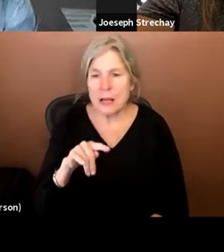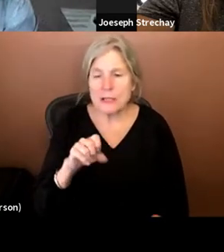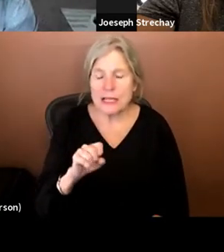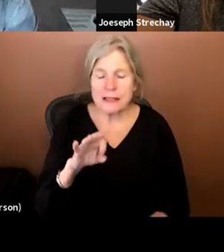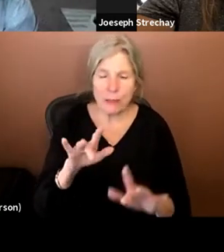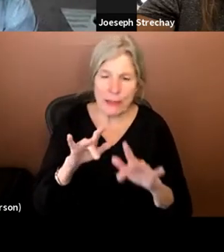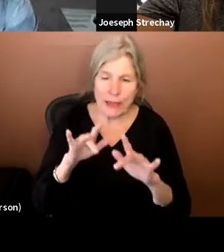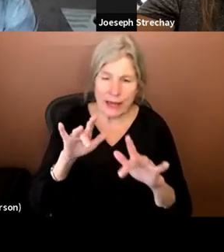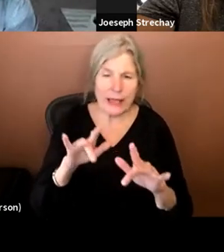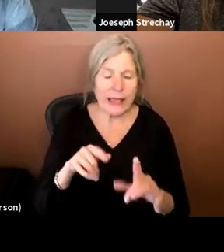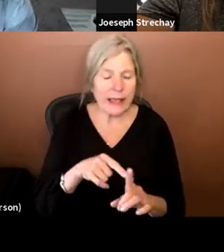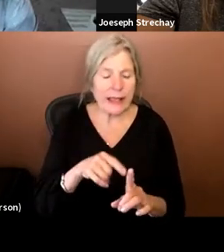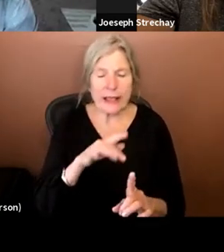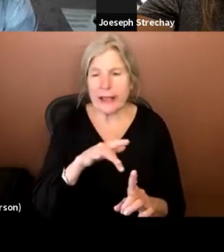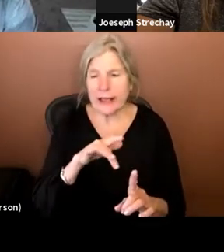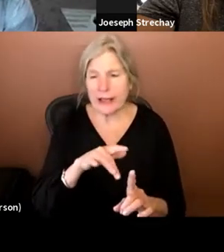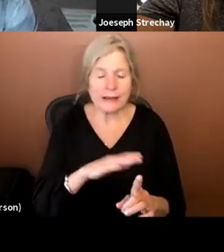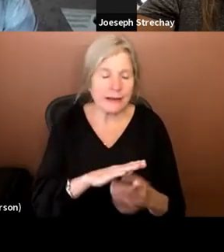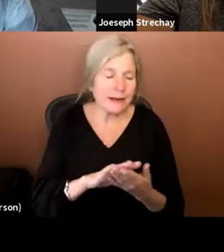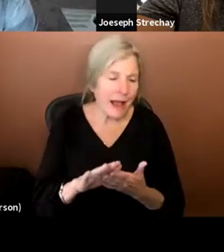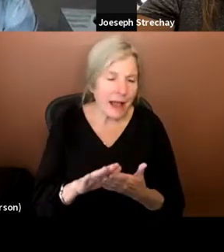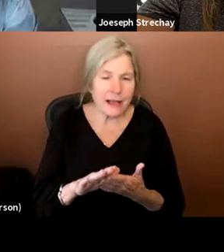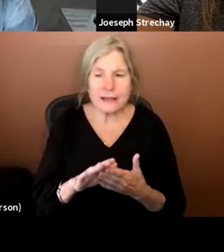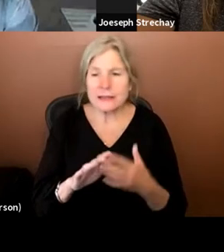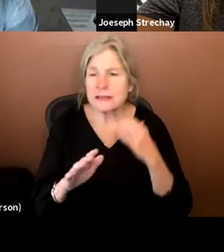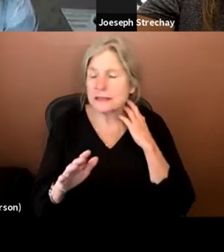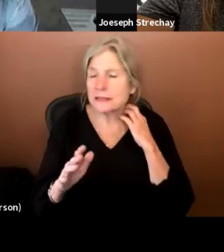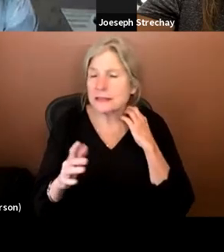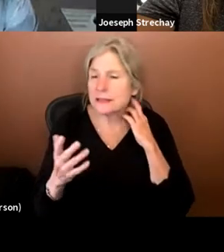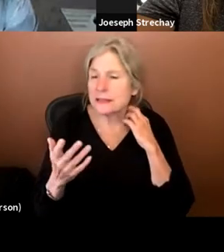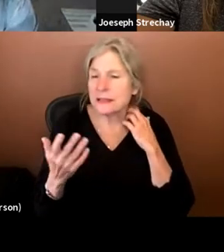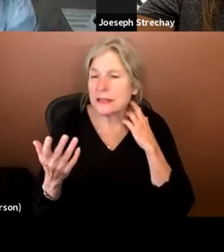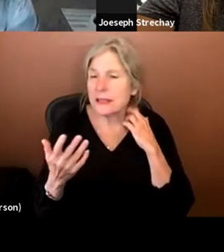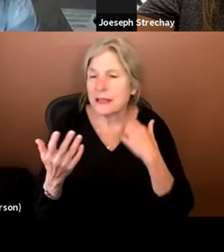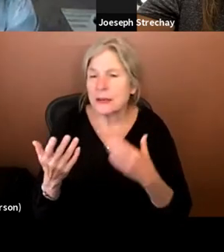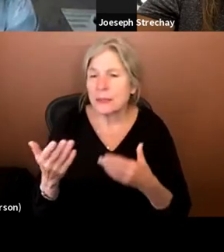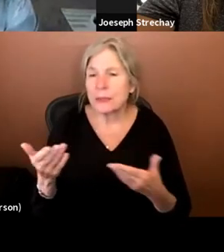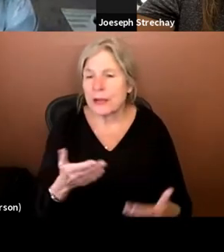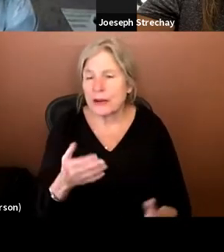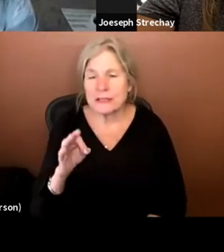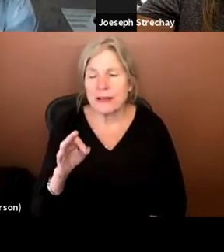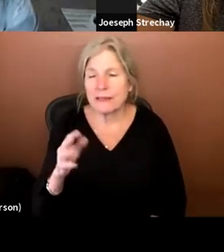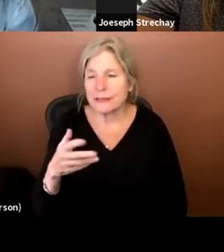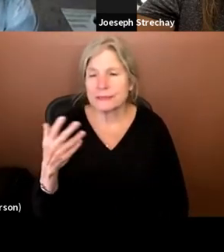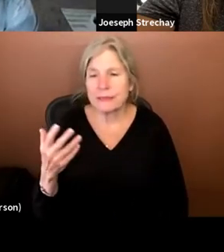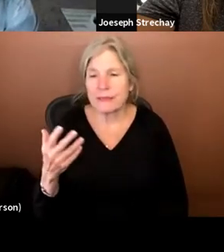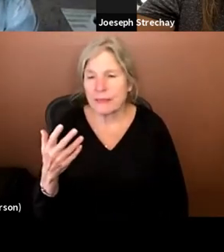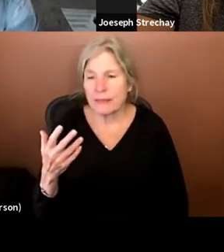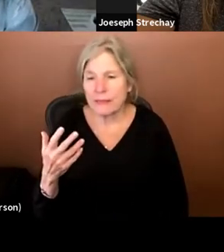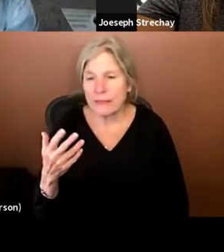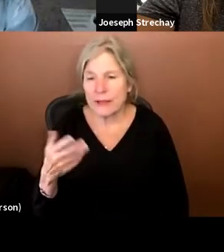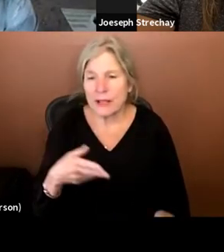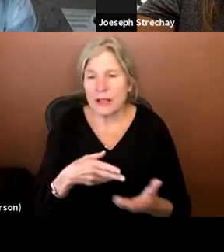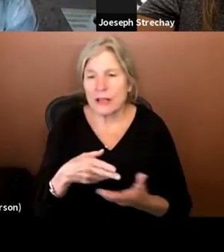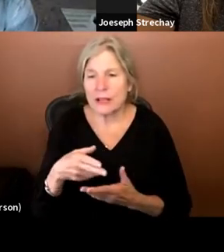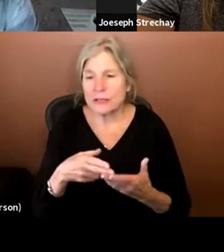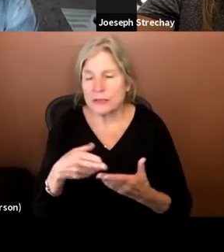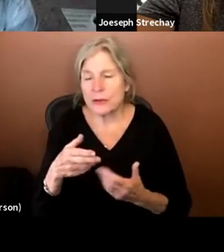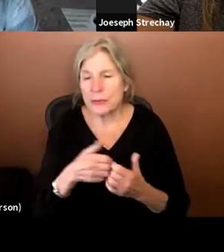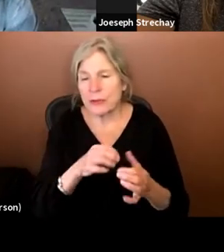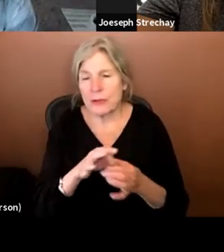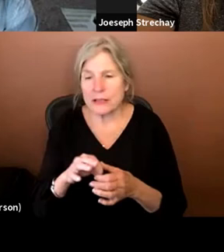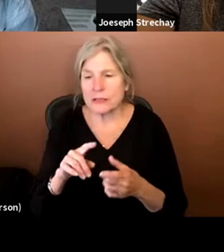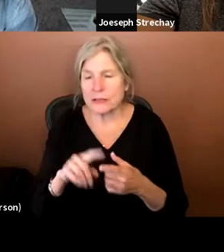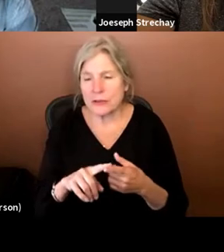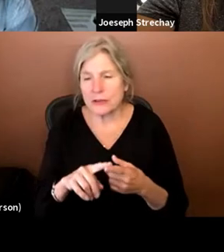as sort of nice bringers of, uh, truth with relation to the